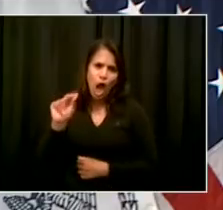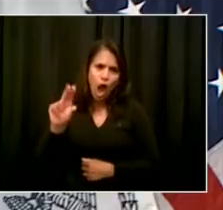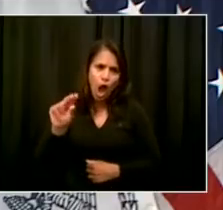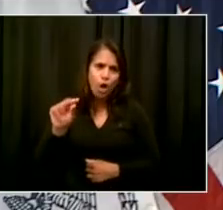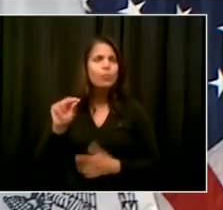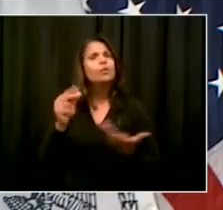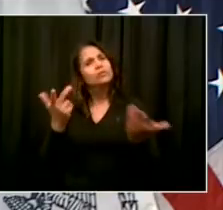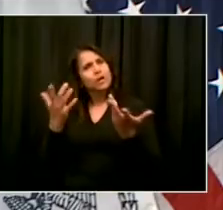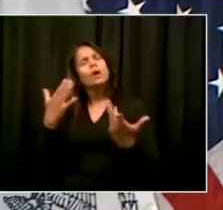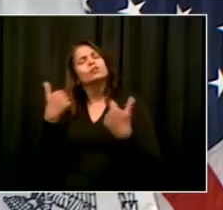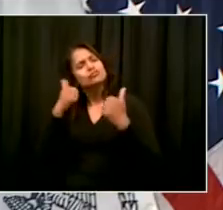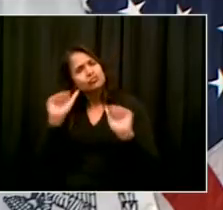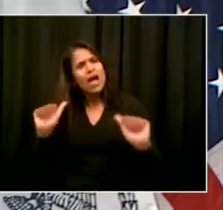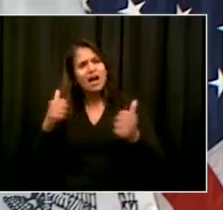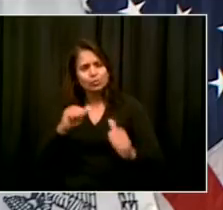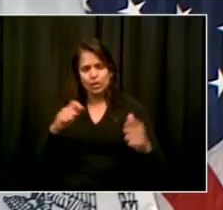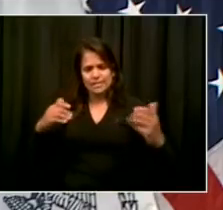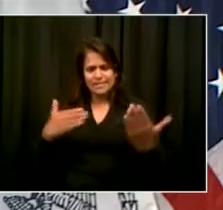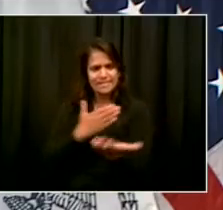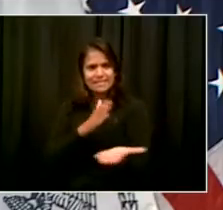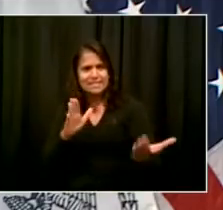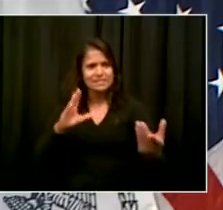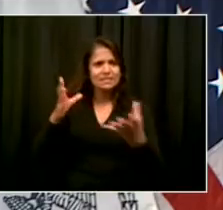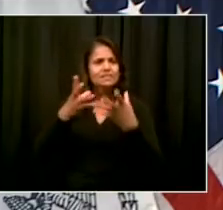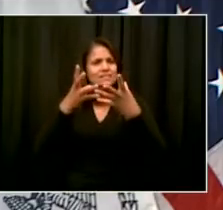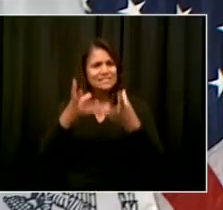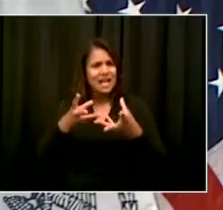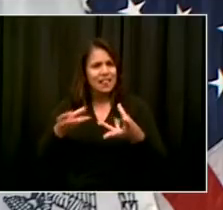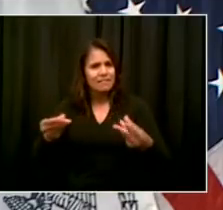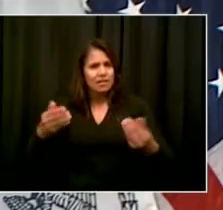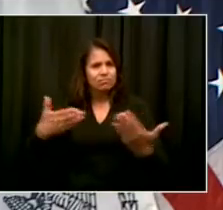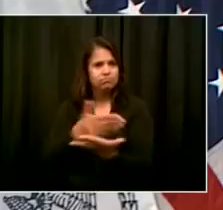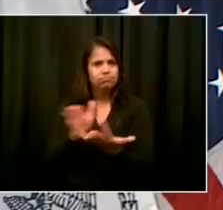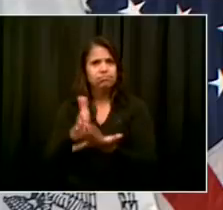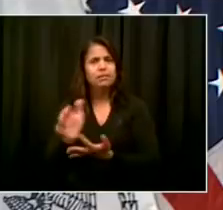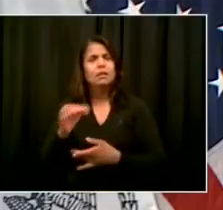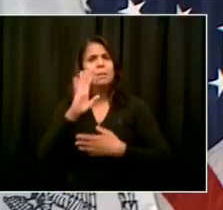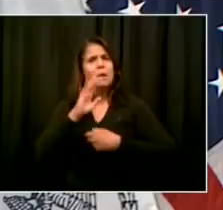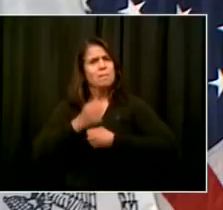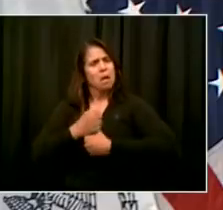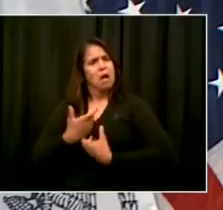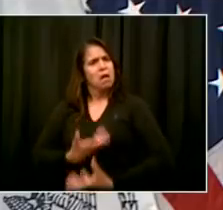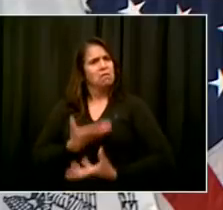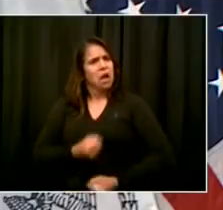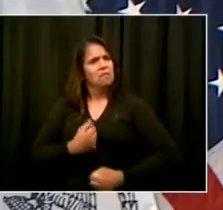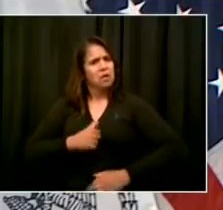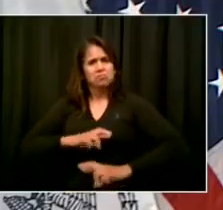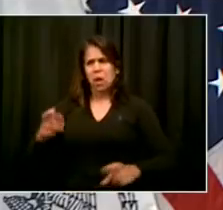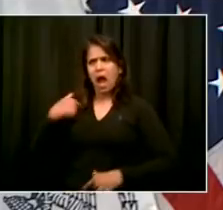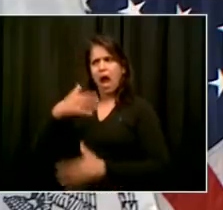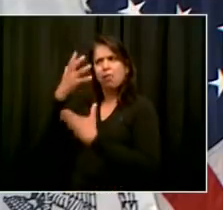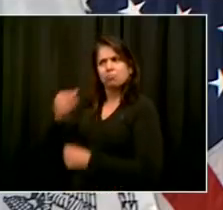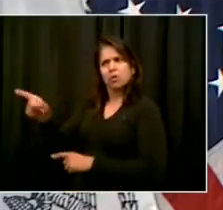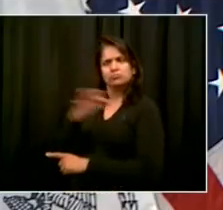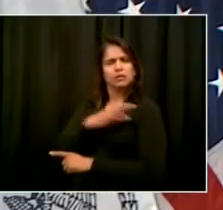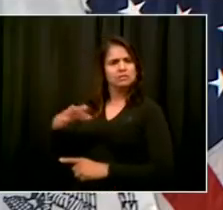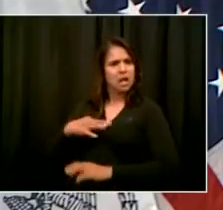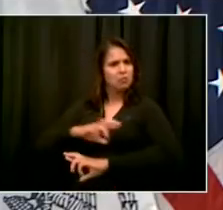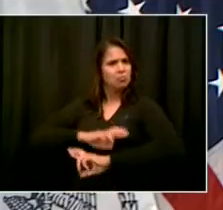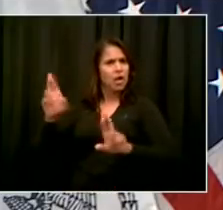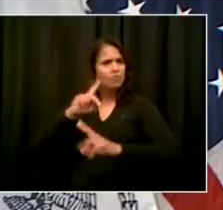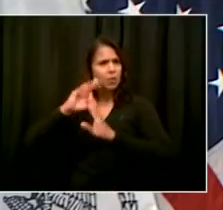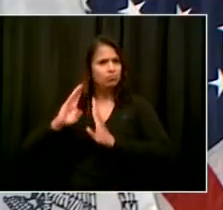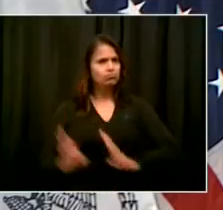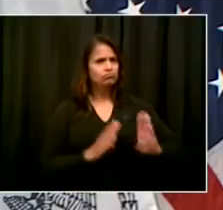but I have faith in our educators that they'll get it done. So the 2,000 additional educators we announced today, they'll be moving in immediately,